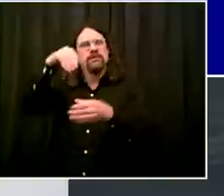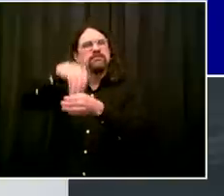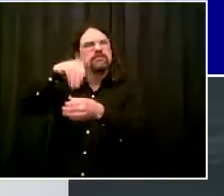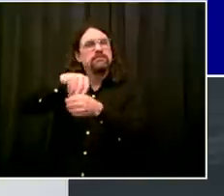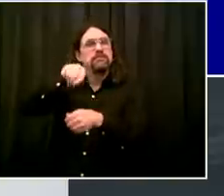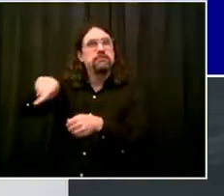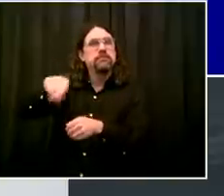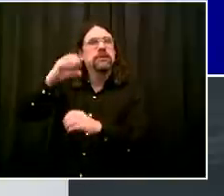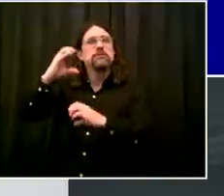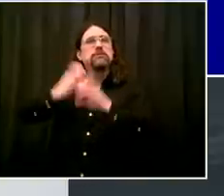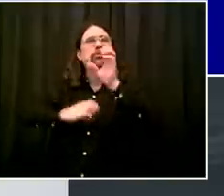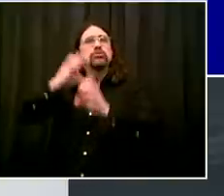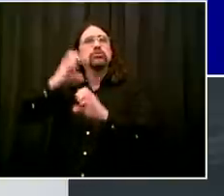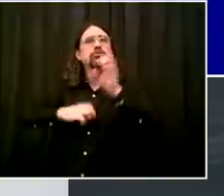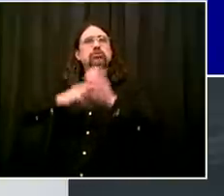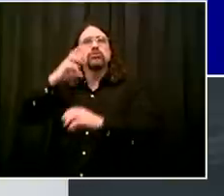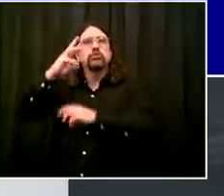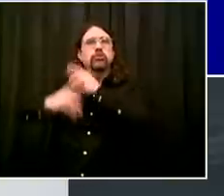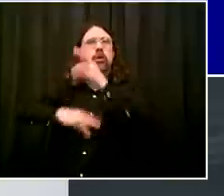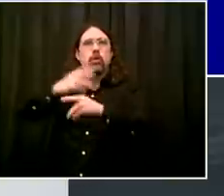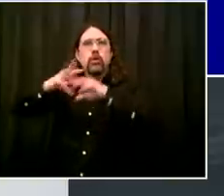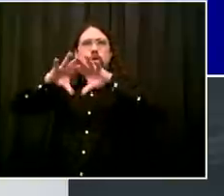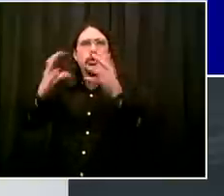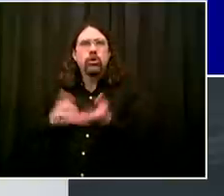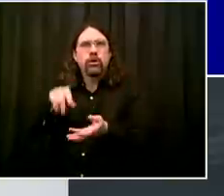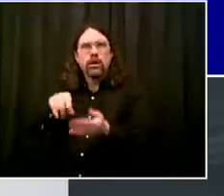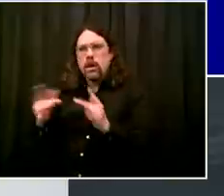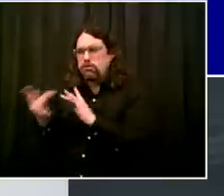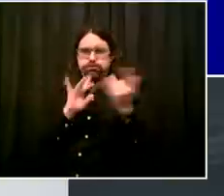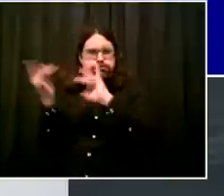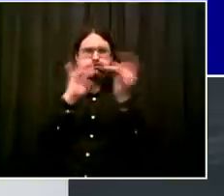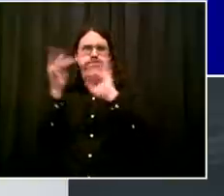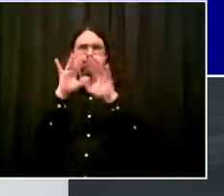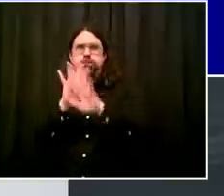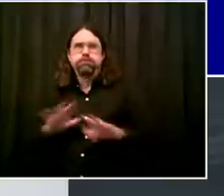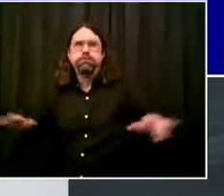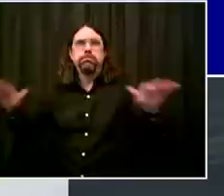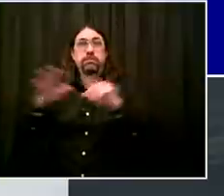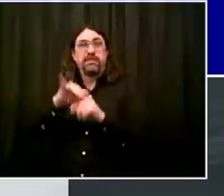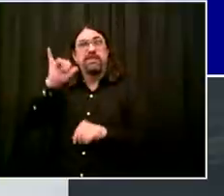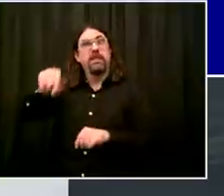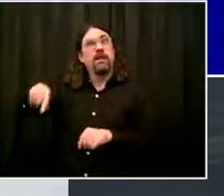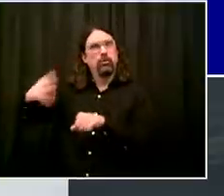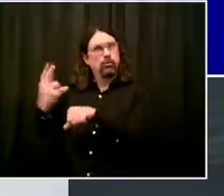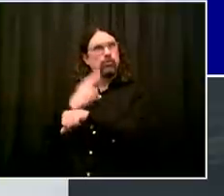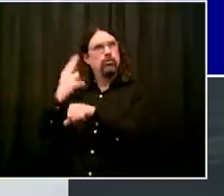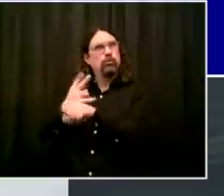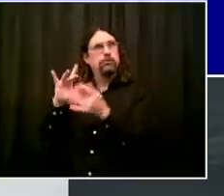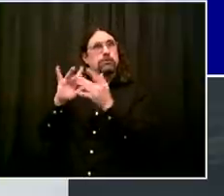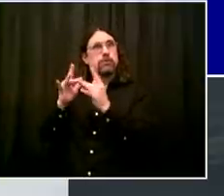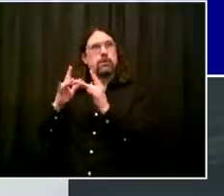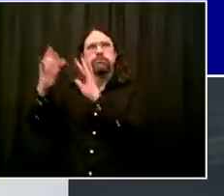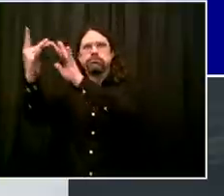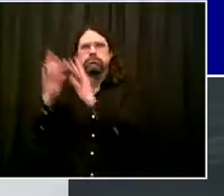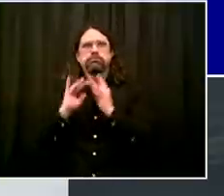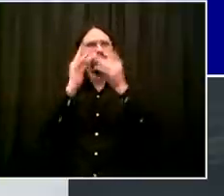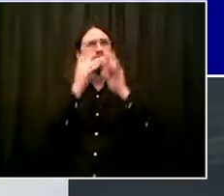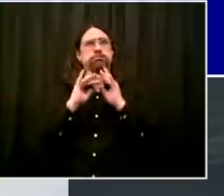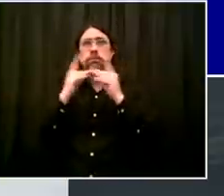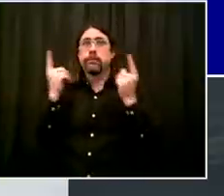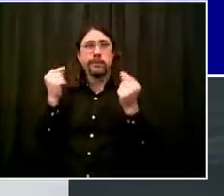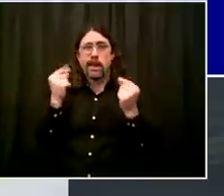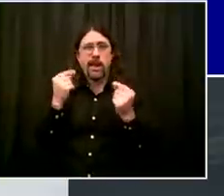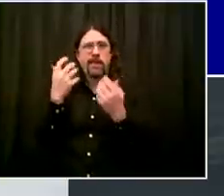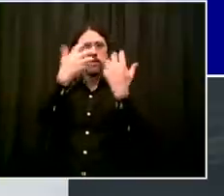get what we need in New York City, which is that stimulus bill from the federal government. Everyone on call understood we get the kind of